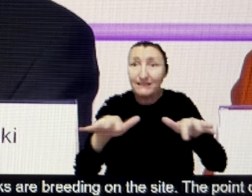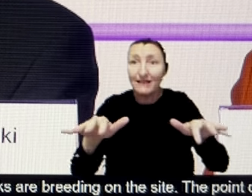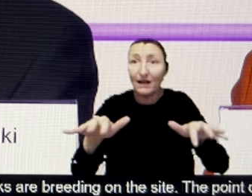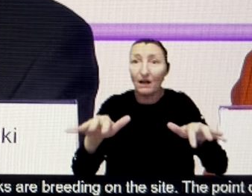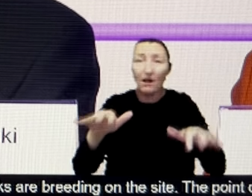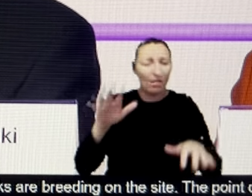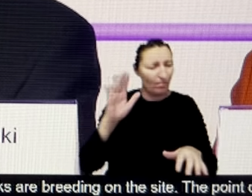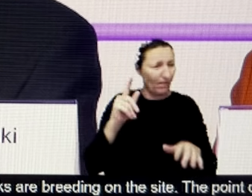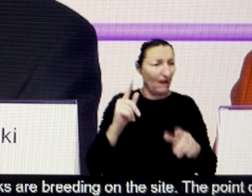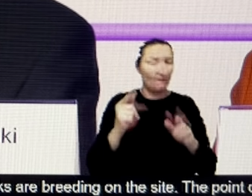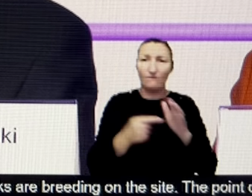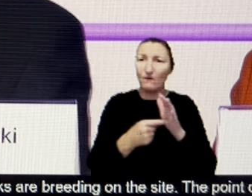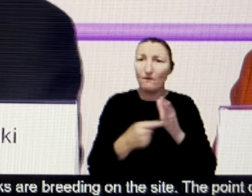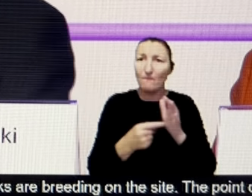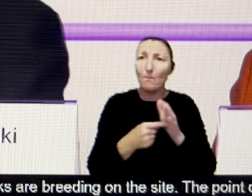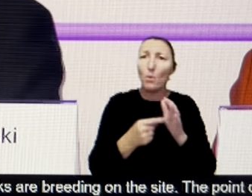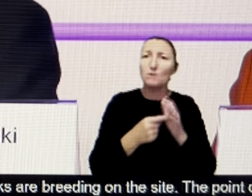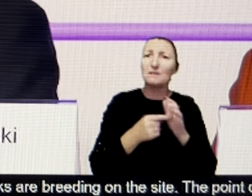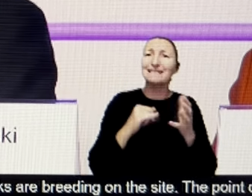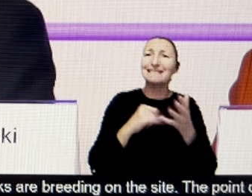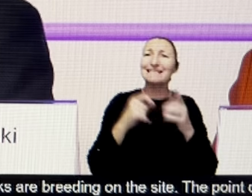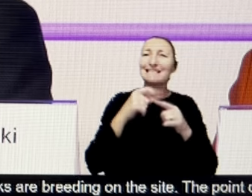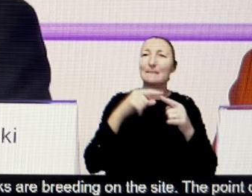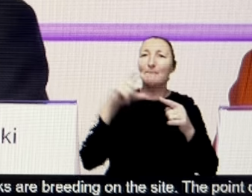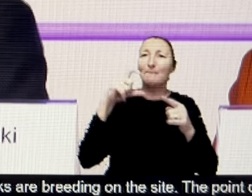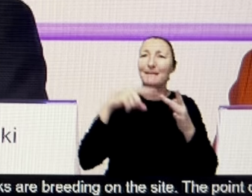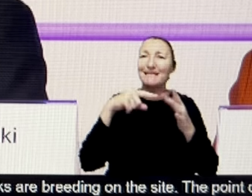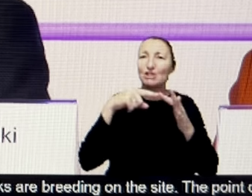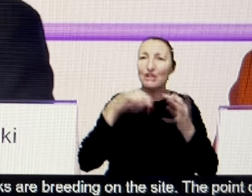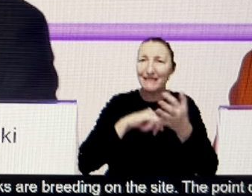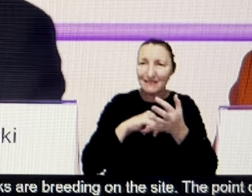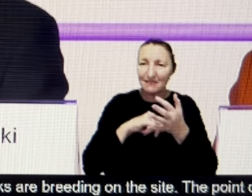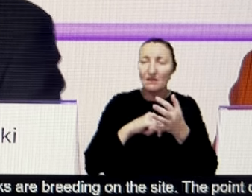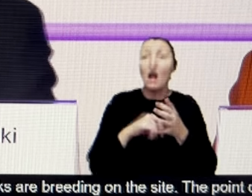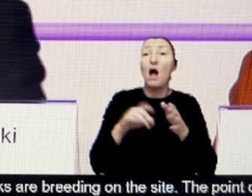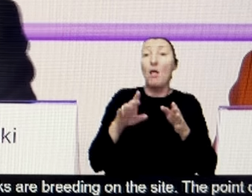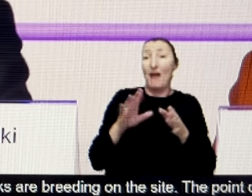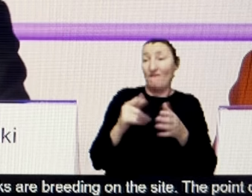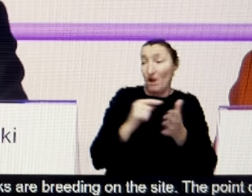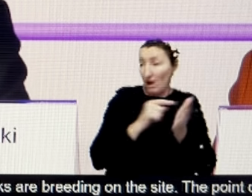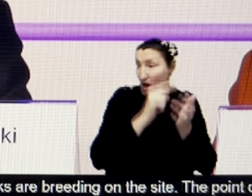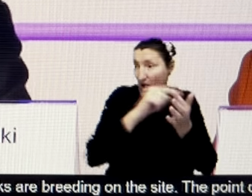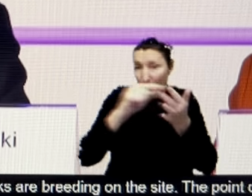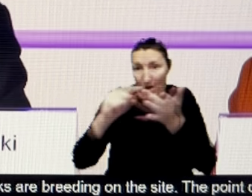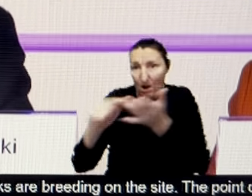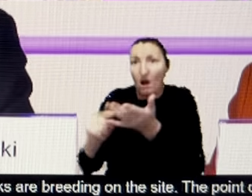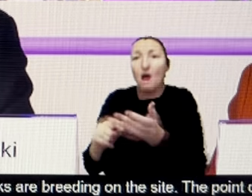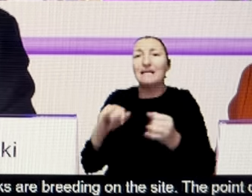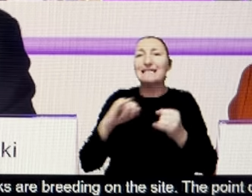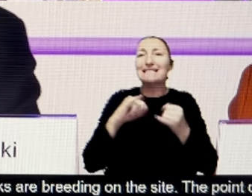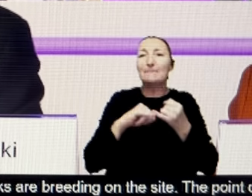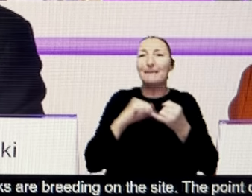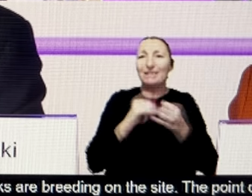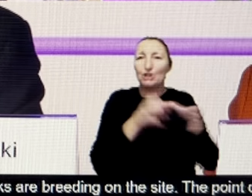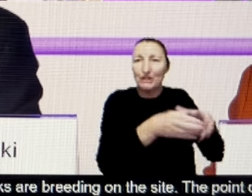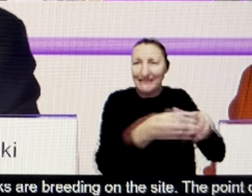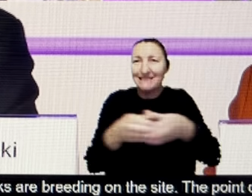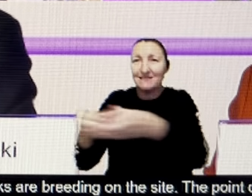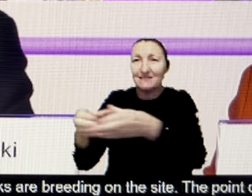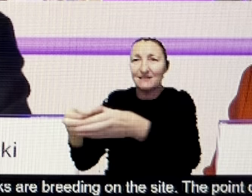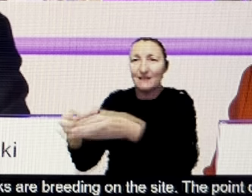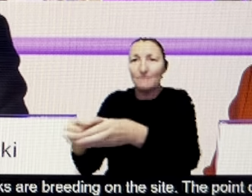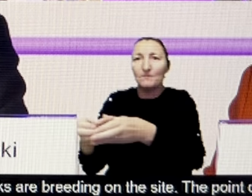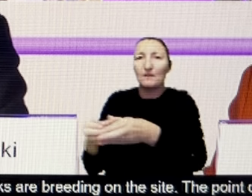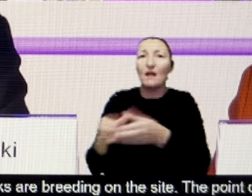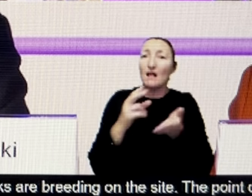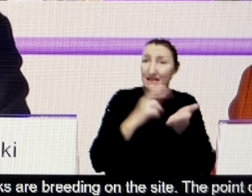So where there's Skylarks, there's lots of other species too that need to be protected. Of course, it's not just about nature, though. This is about our mental health. It's